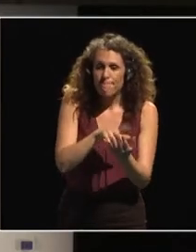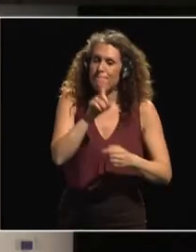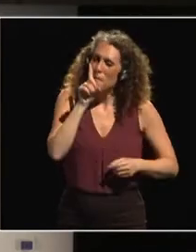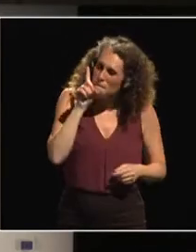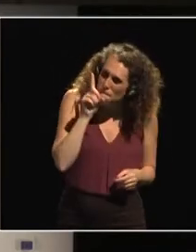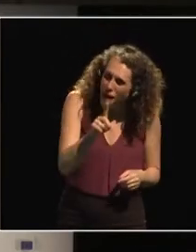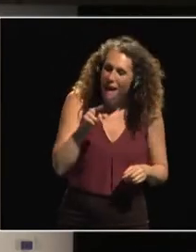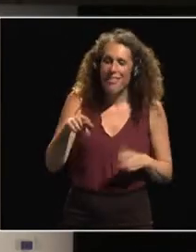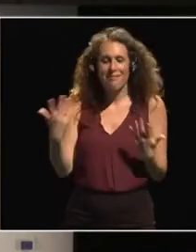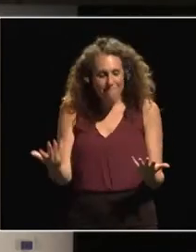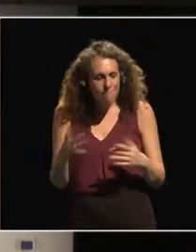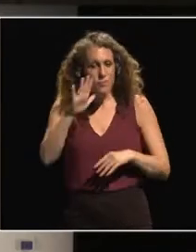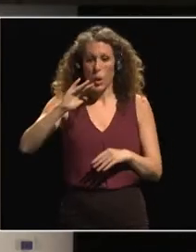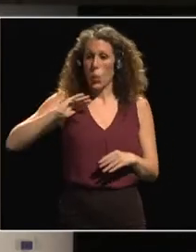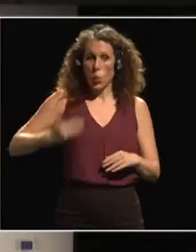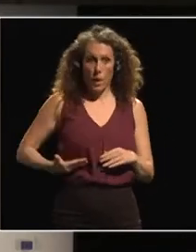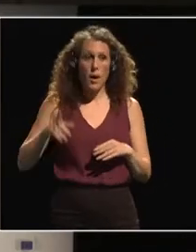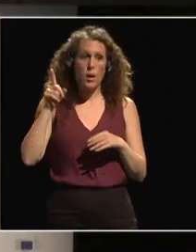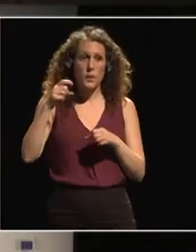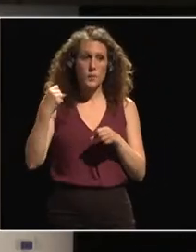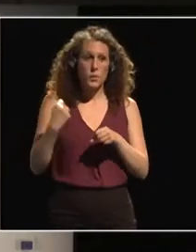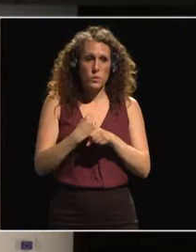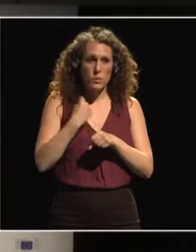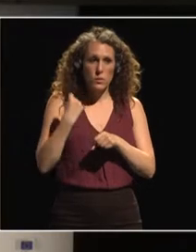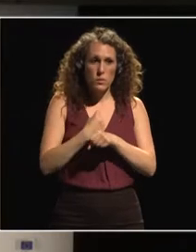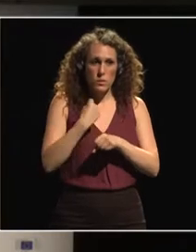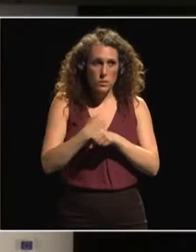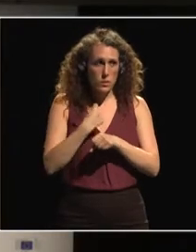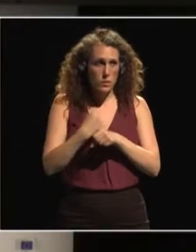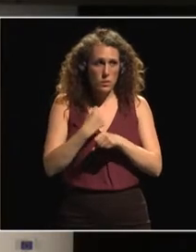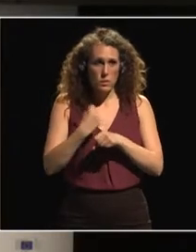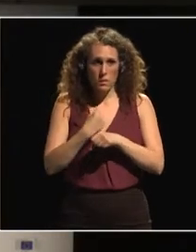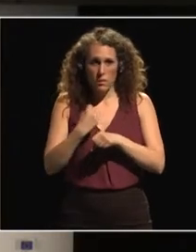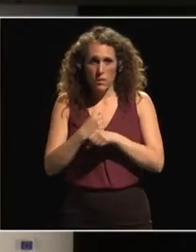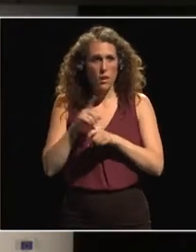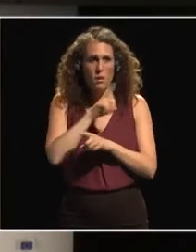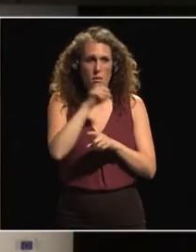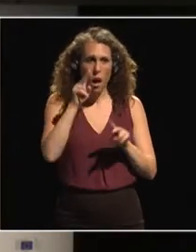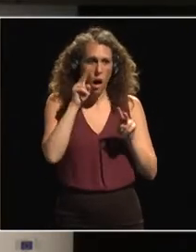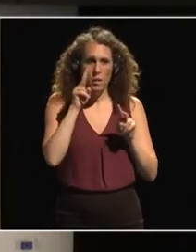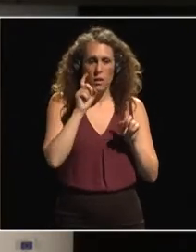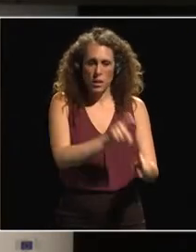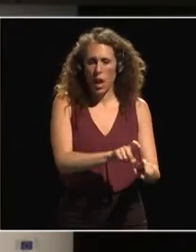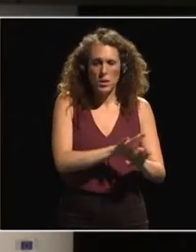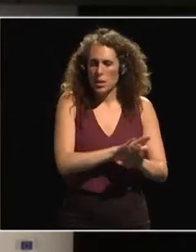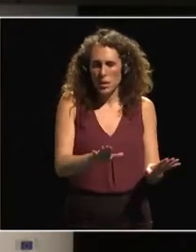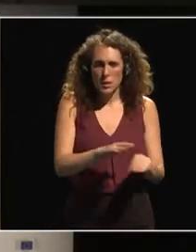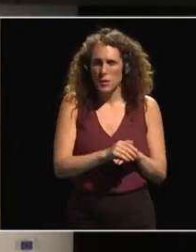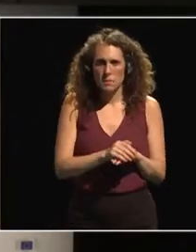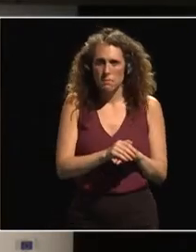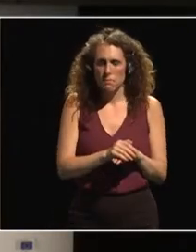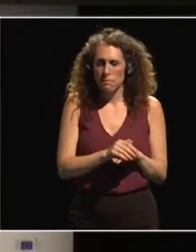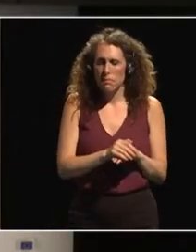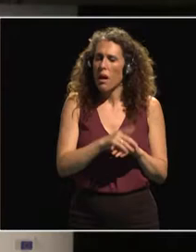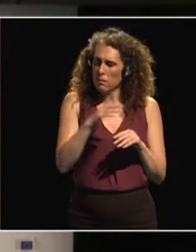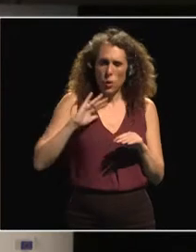effort of women or the contribution of women in agricultural sector, it's not recognized. So they're still excluded.